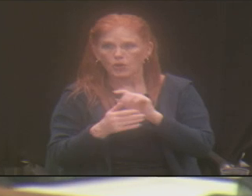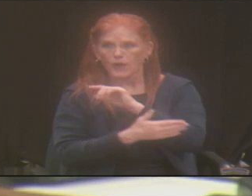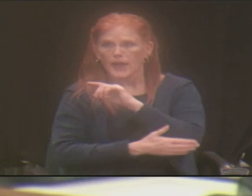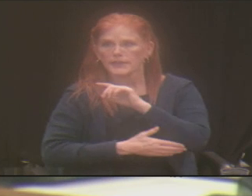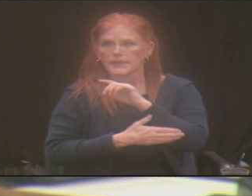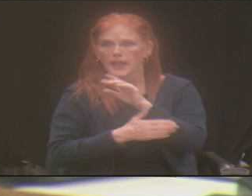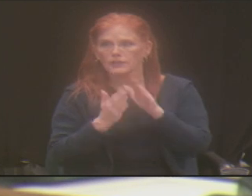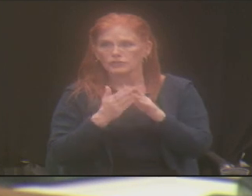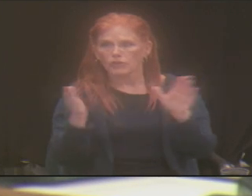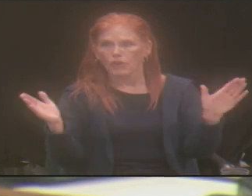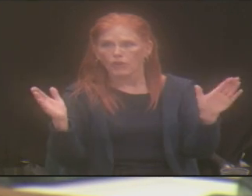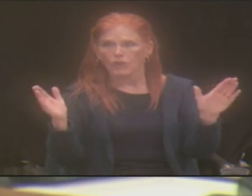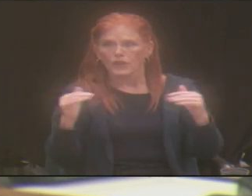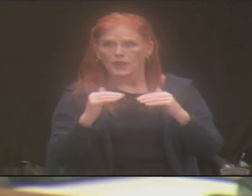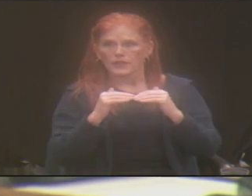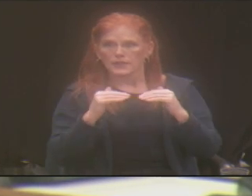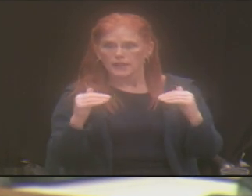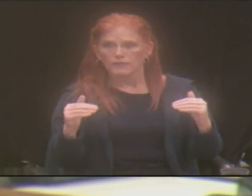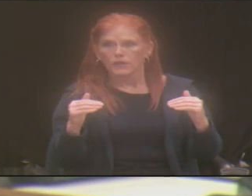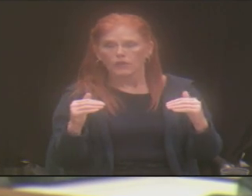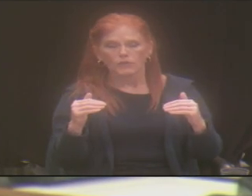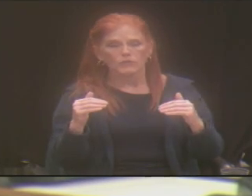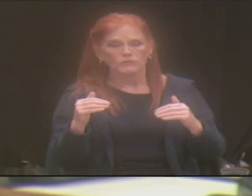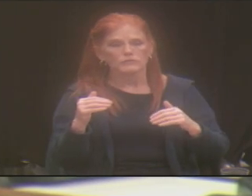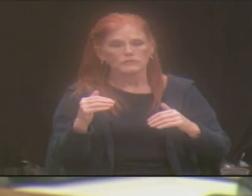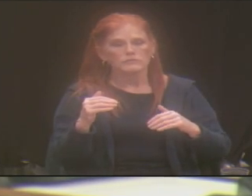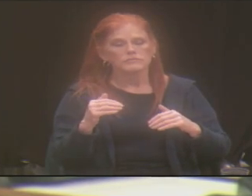in regard as a denomination.